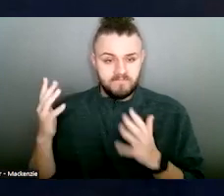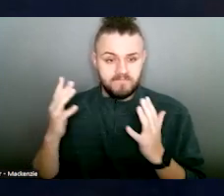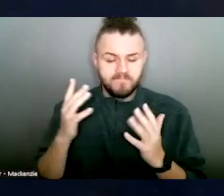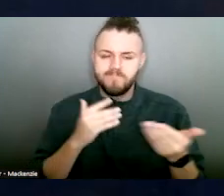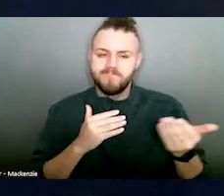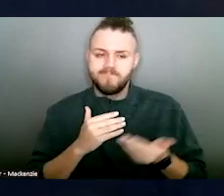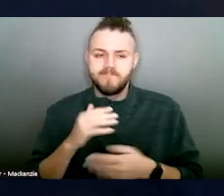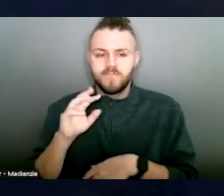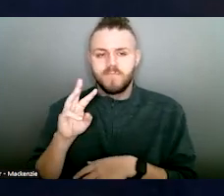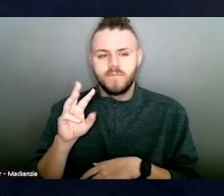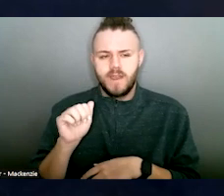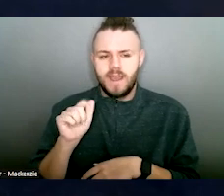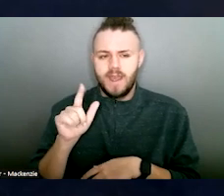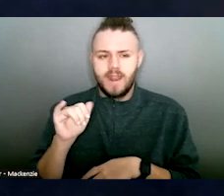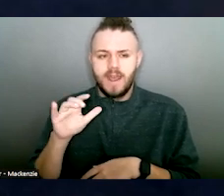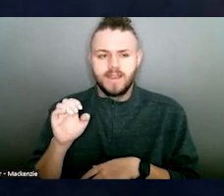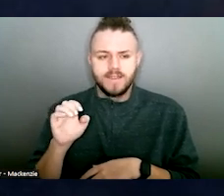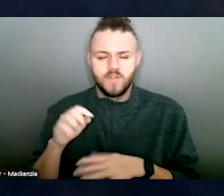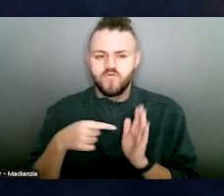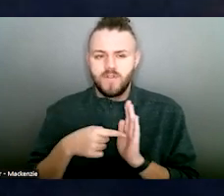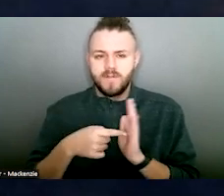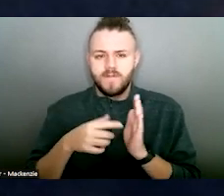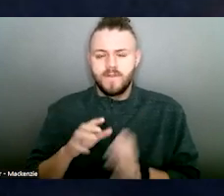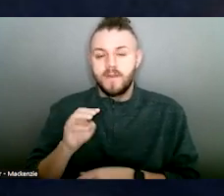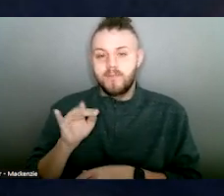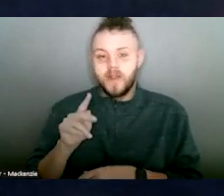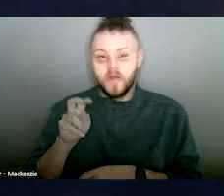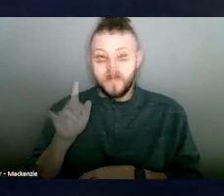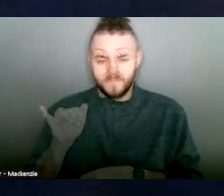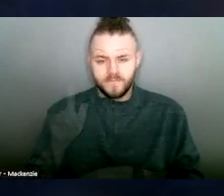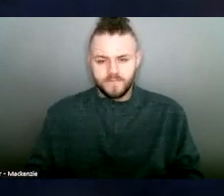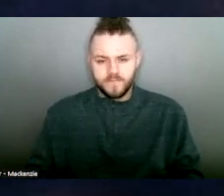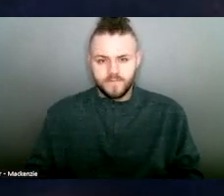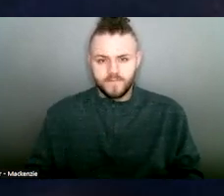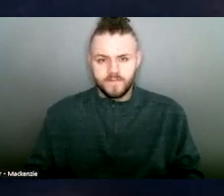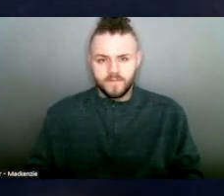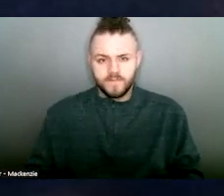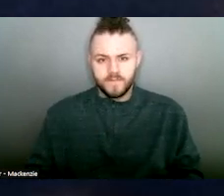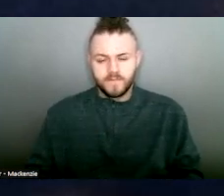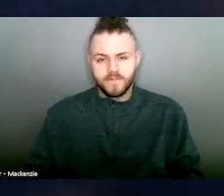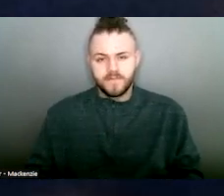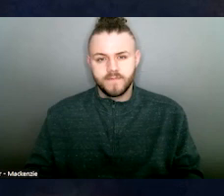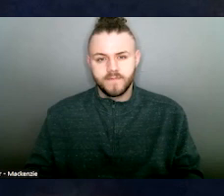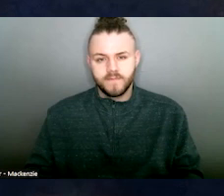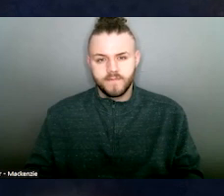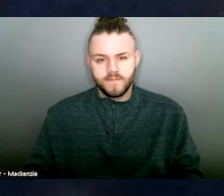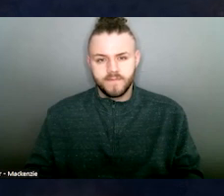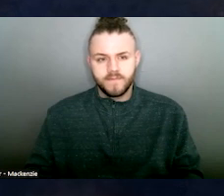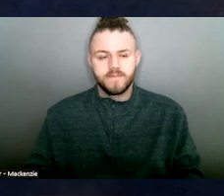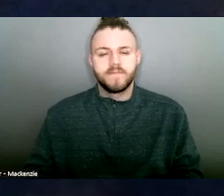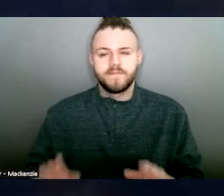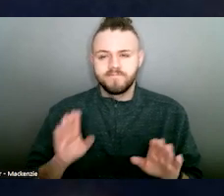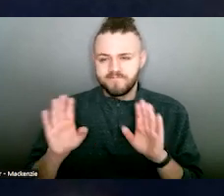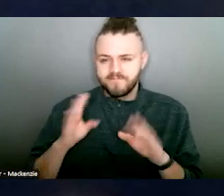Allison Russo, who is a minority leader of the Ohio Department of Health. Well, good morning to all of you, and